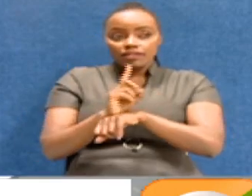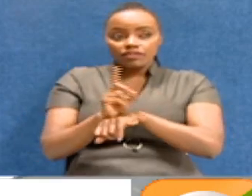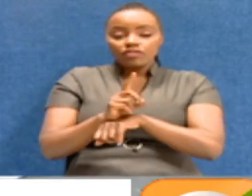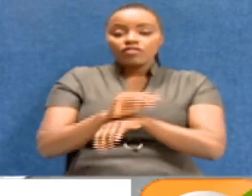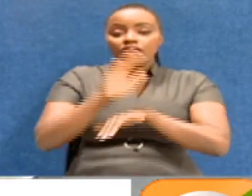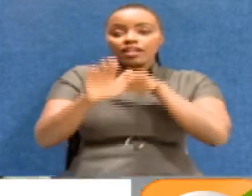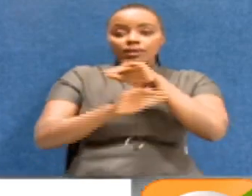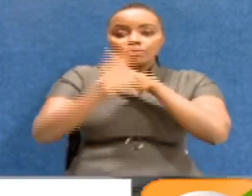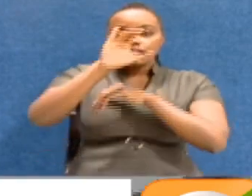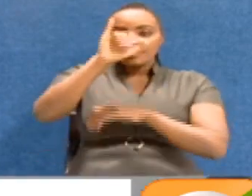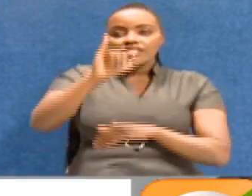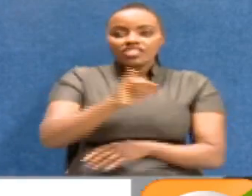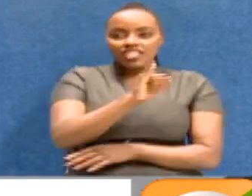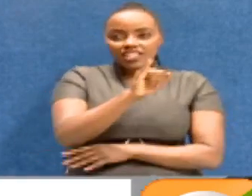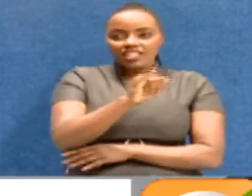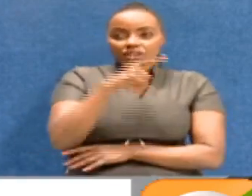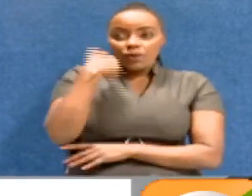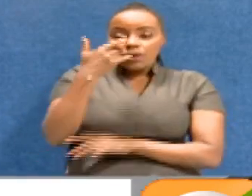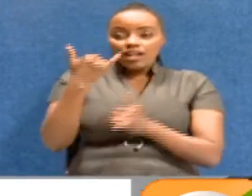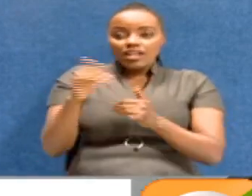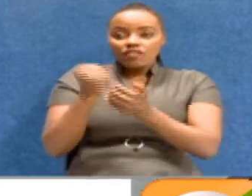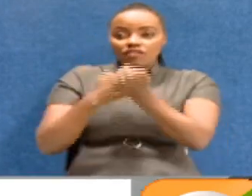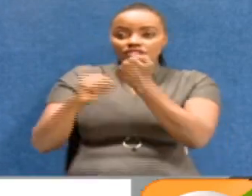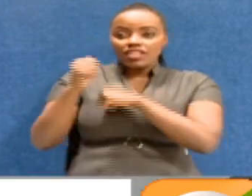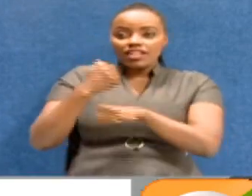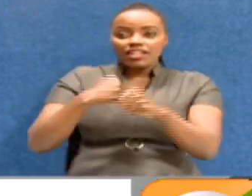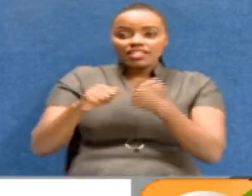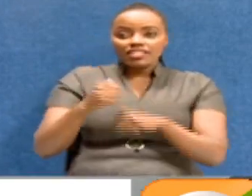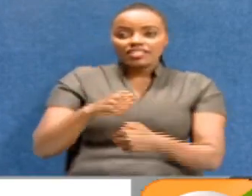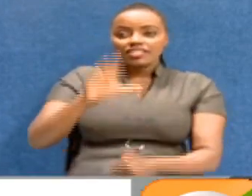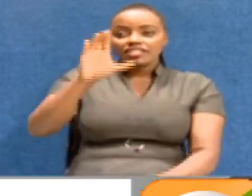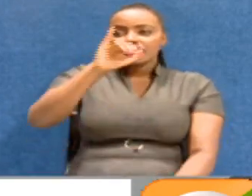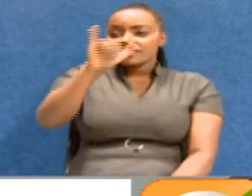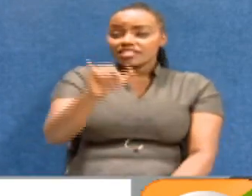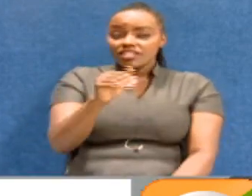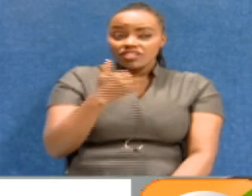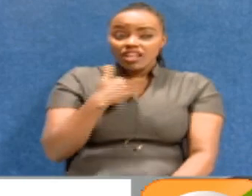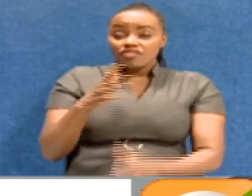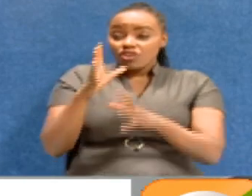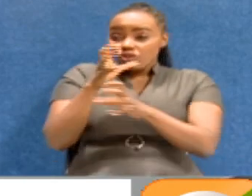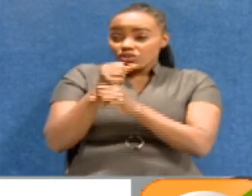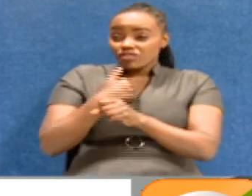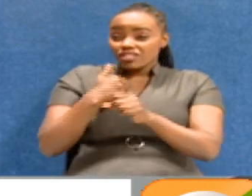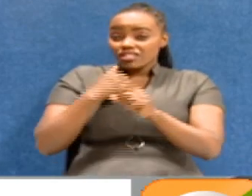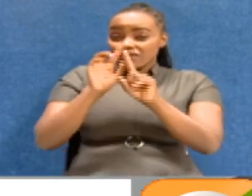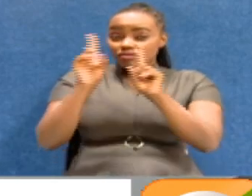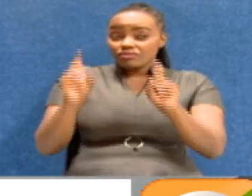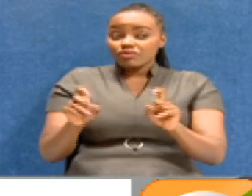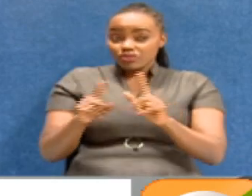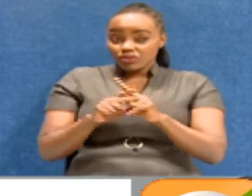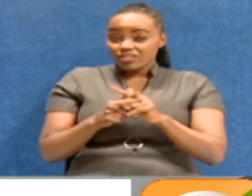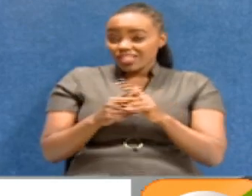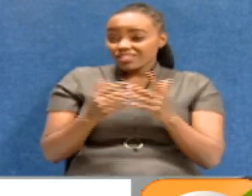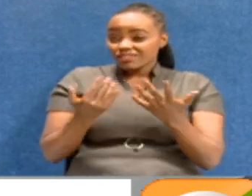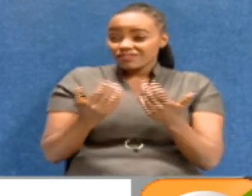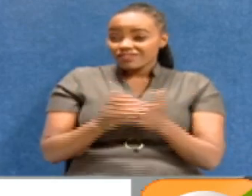DCJ Mwilu Omdata is the one who's now the acting chief justice. Do you have confidence in her to begin with?